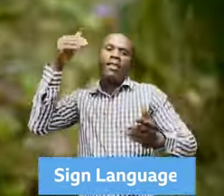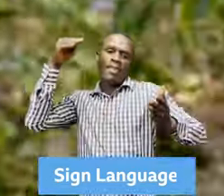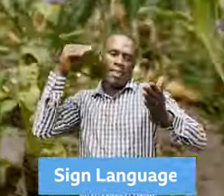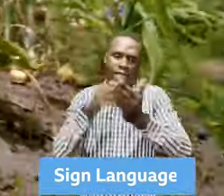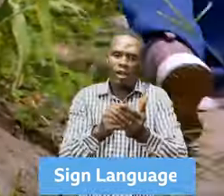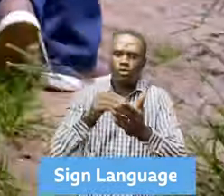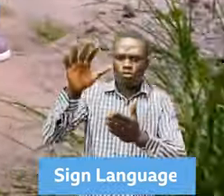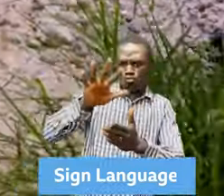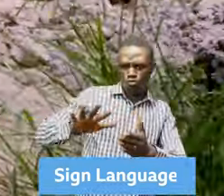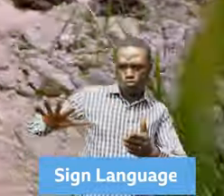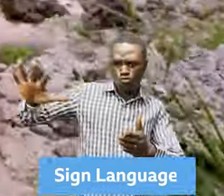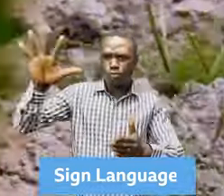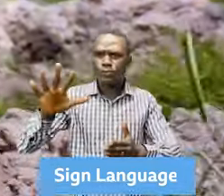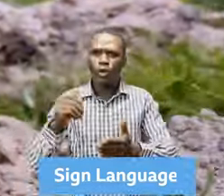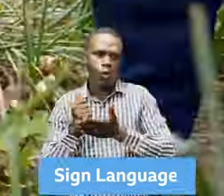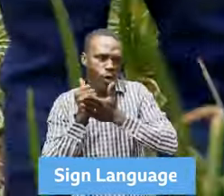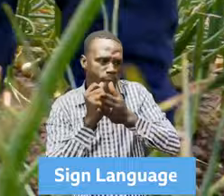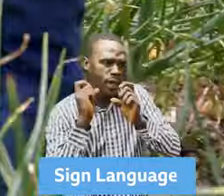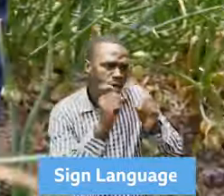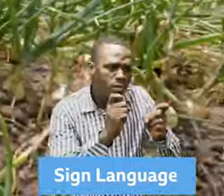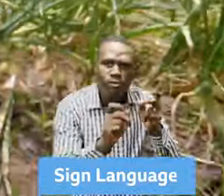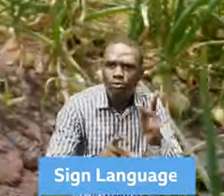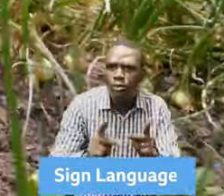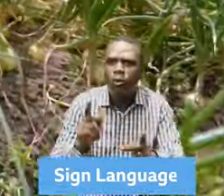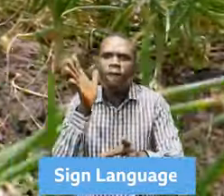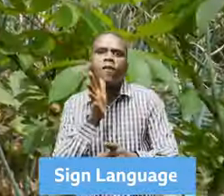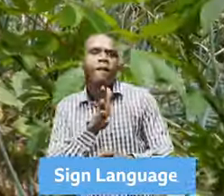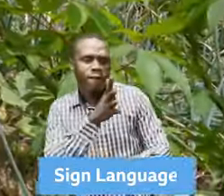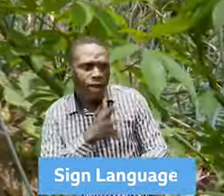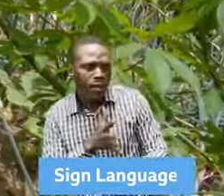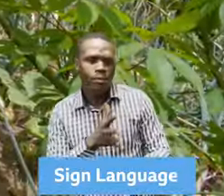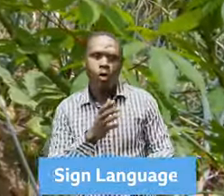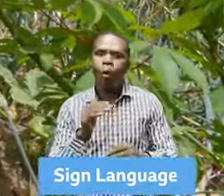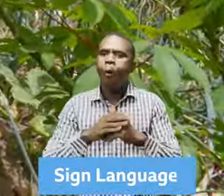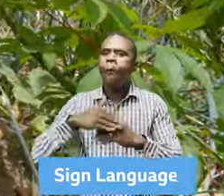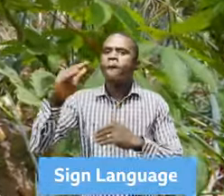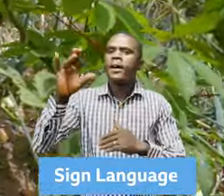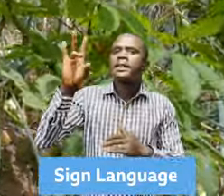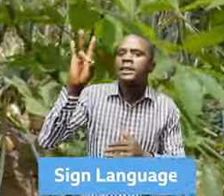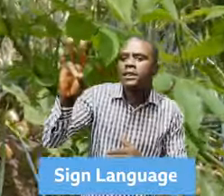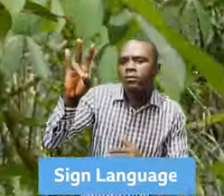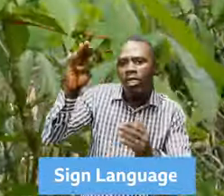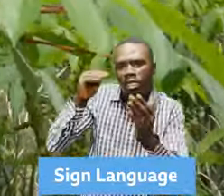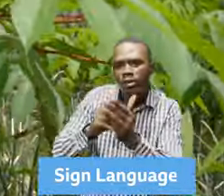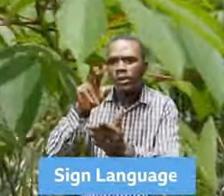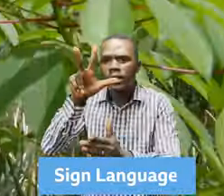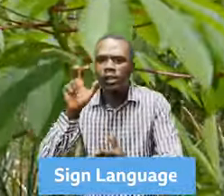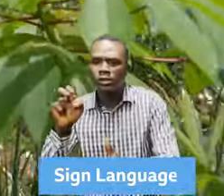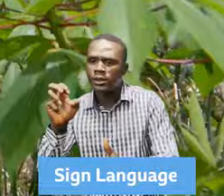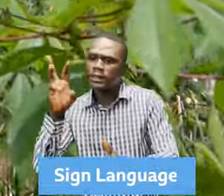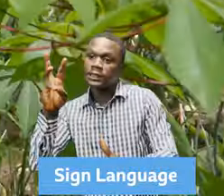hectares of assorted vegetables. We're able to reach 7,358